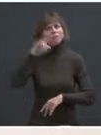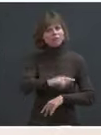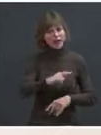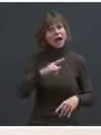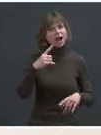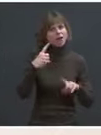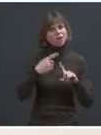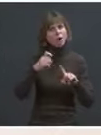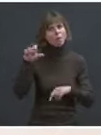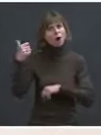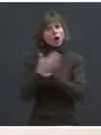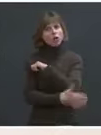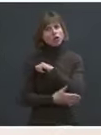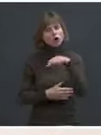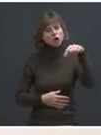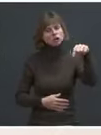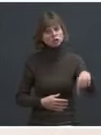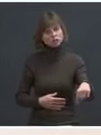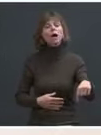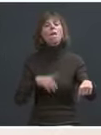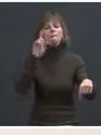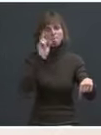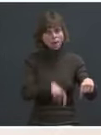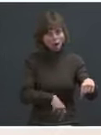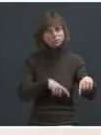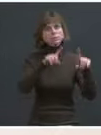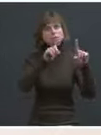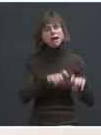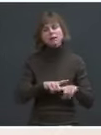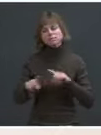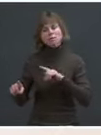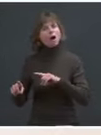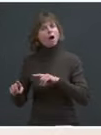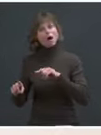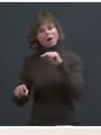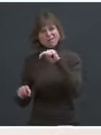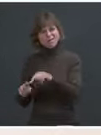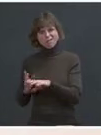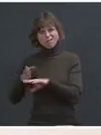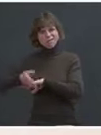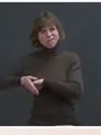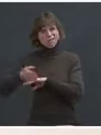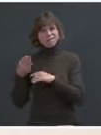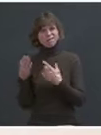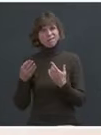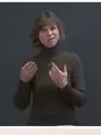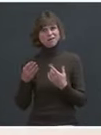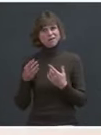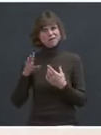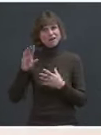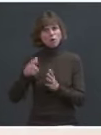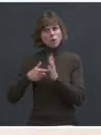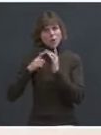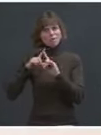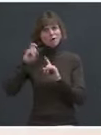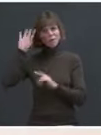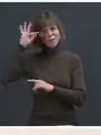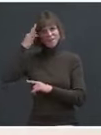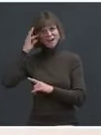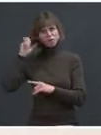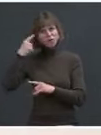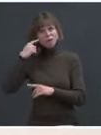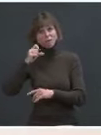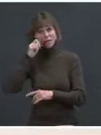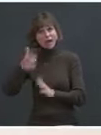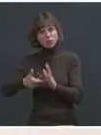requirement by the federal government to test or to prove a negative test anywhere along the border except at a port of